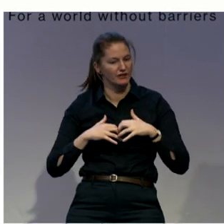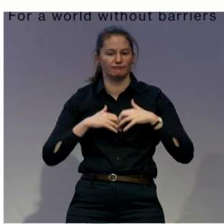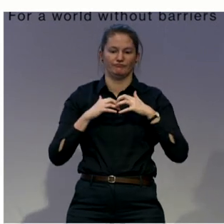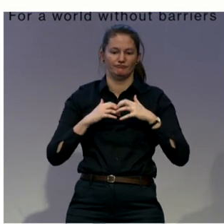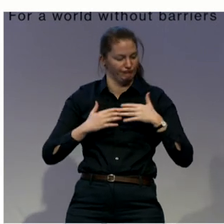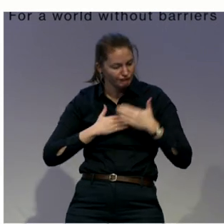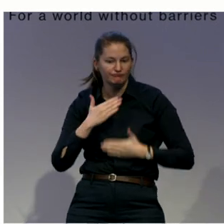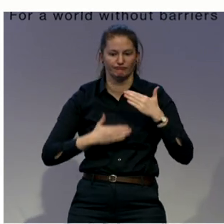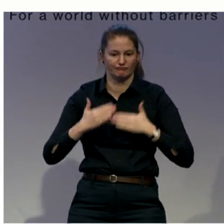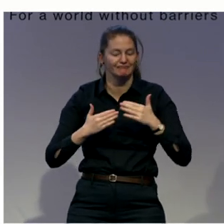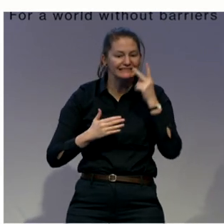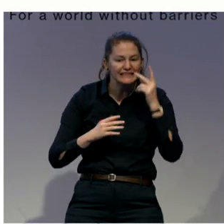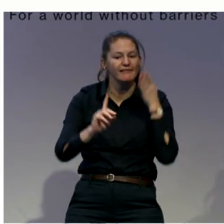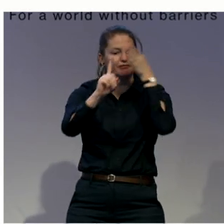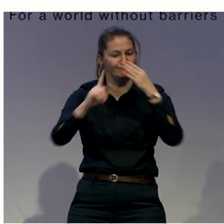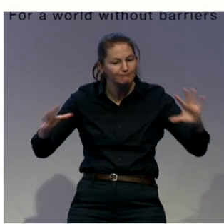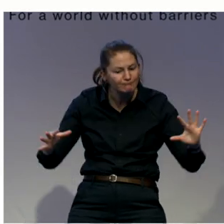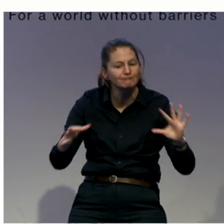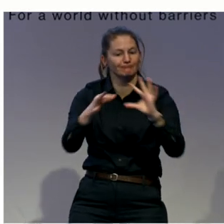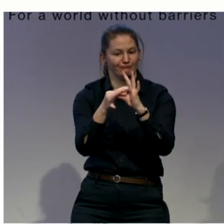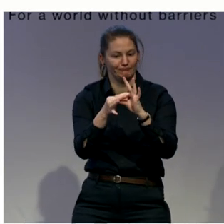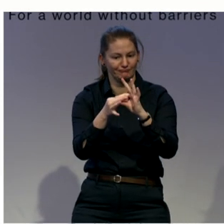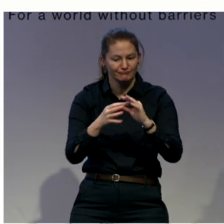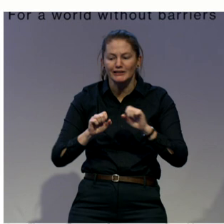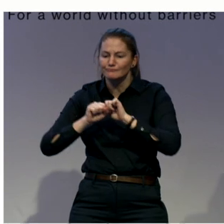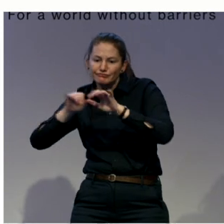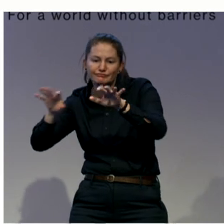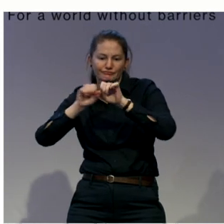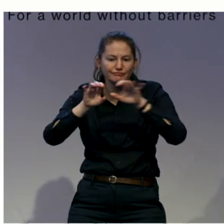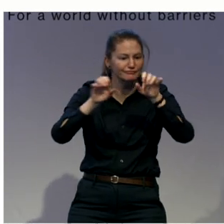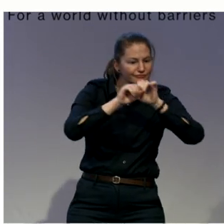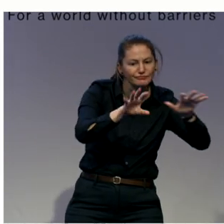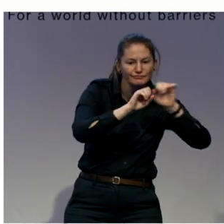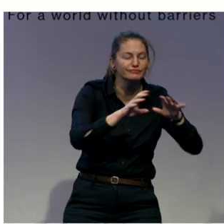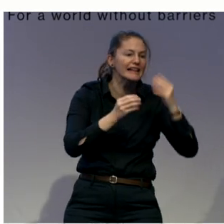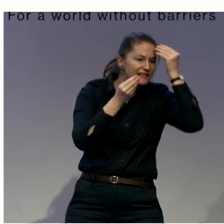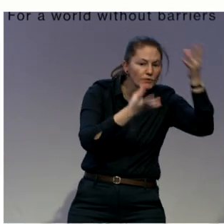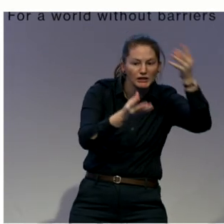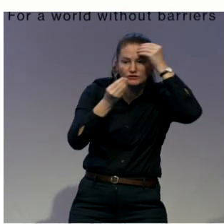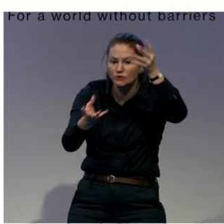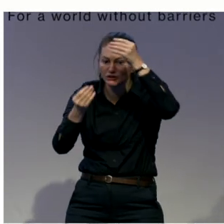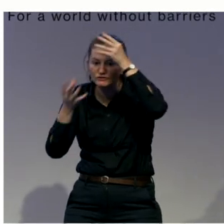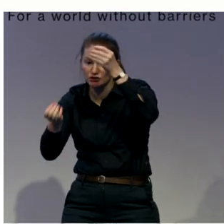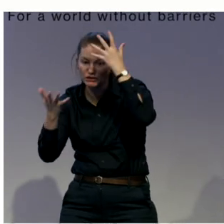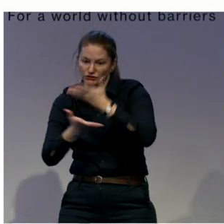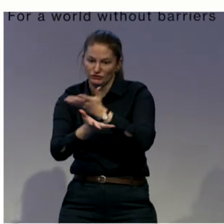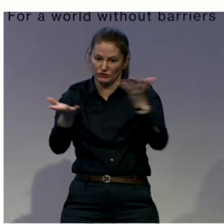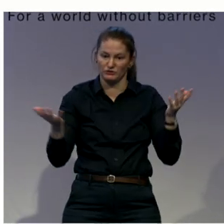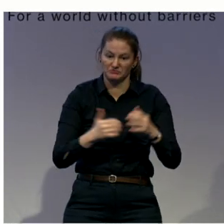justice world, and for the general public. Because most people don't realize this is even an issue in the first place.